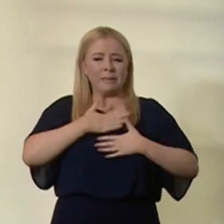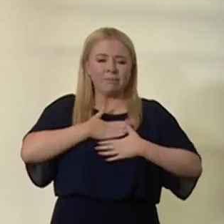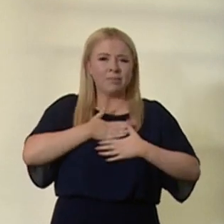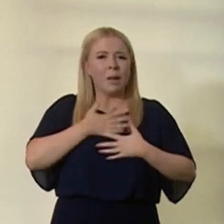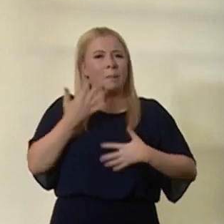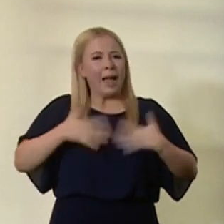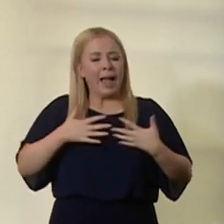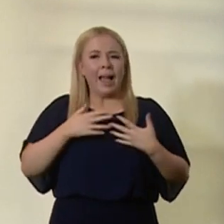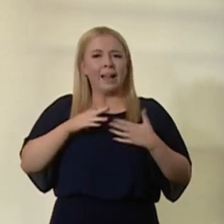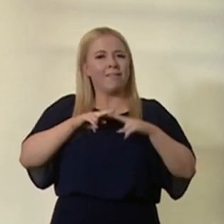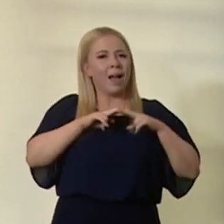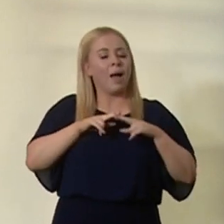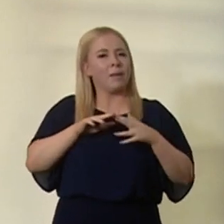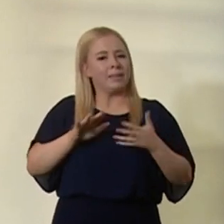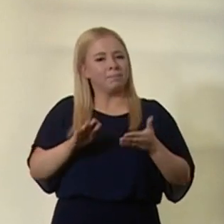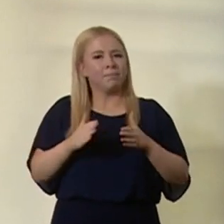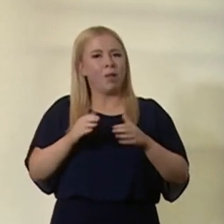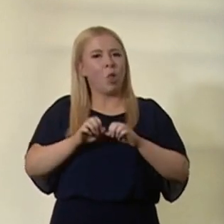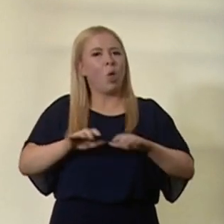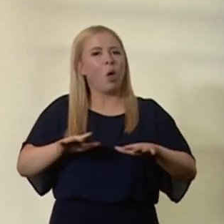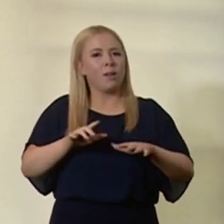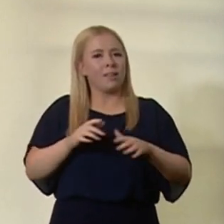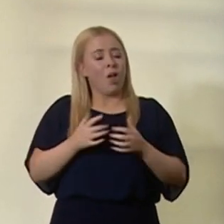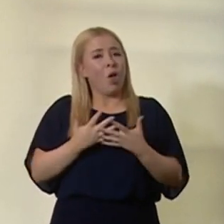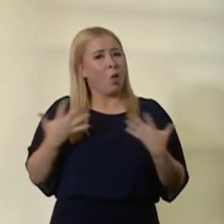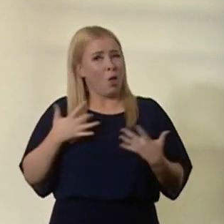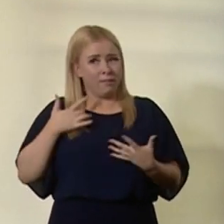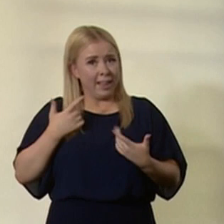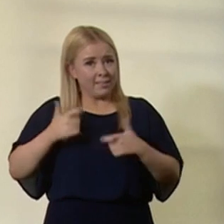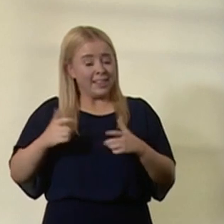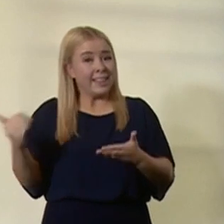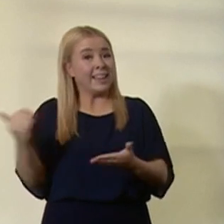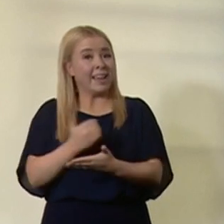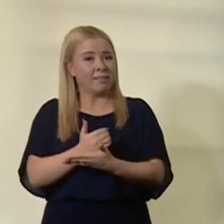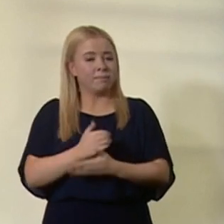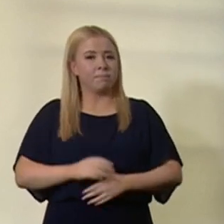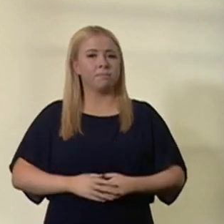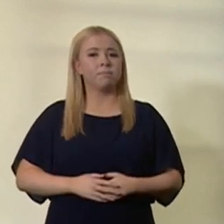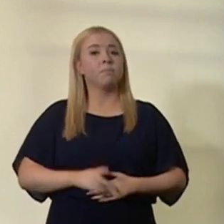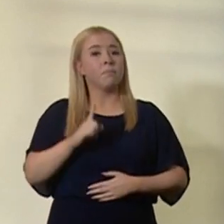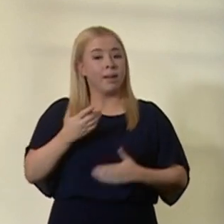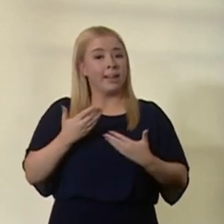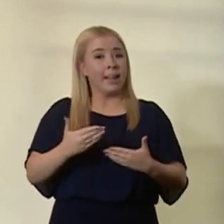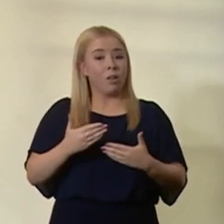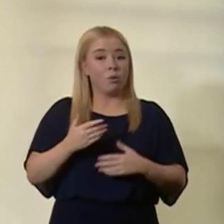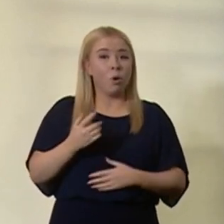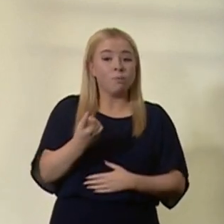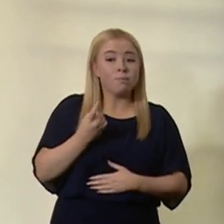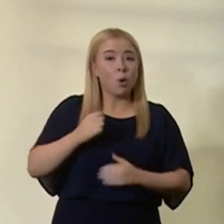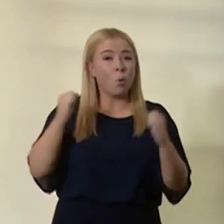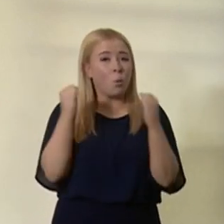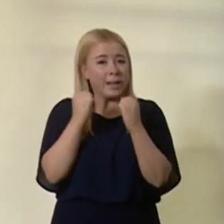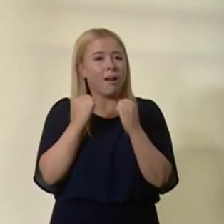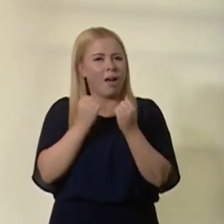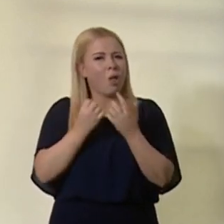and too many families are grieving, many lives were also saved. But as we enter winter, and with many